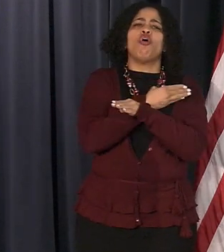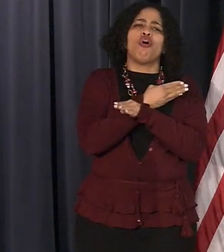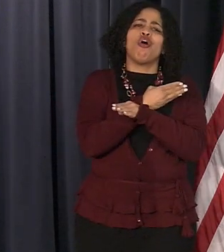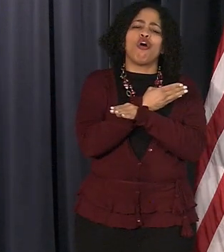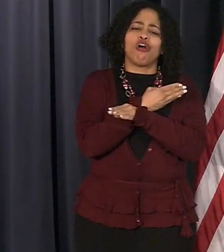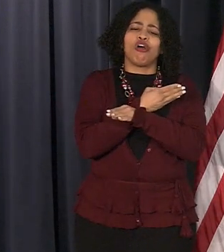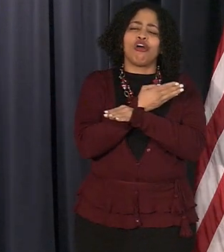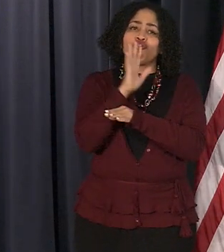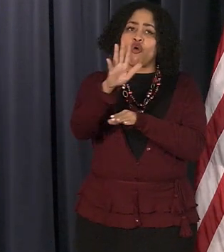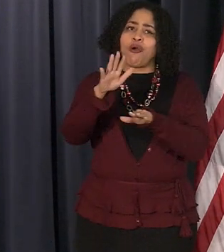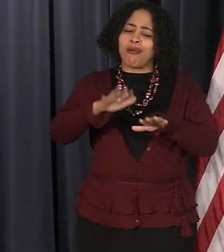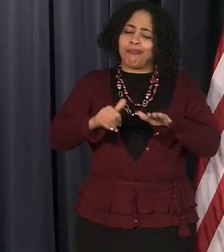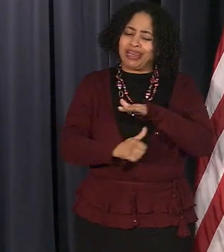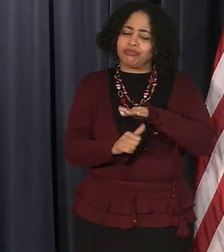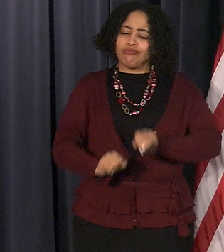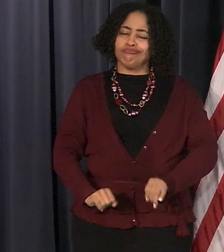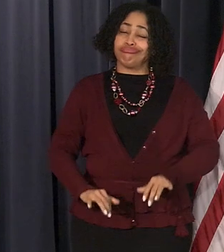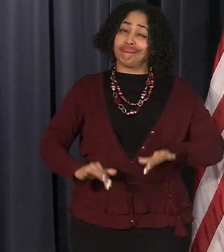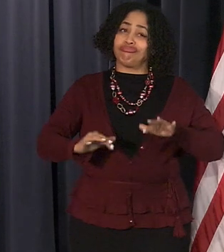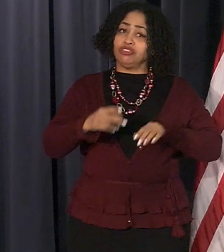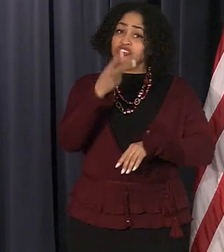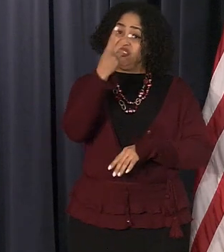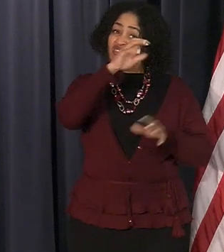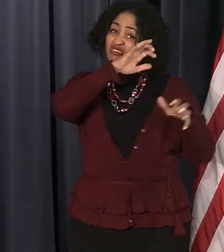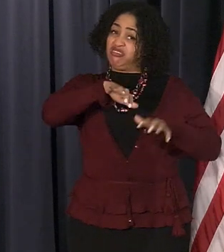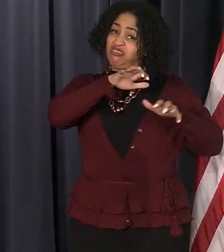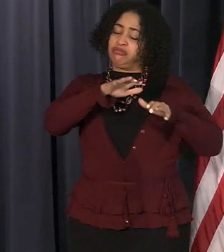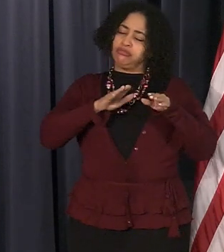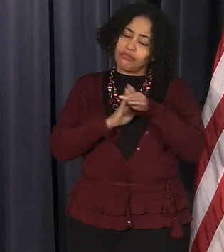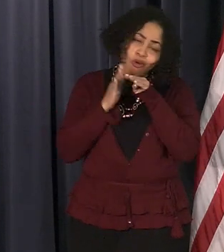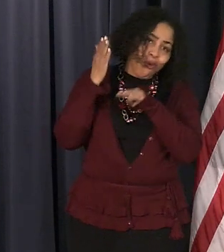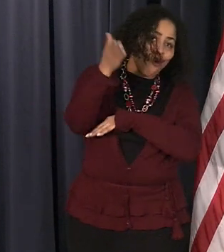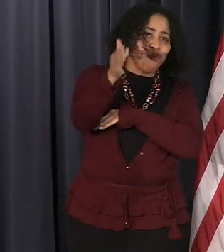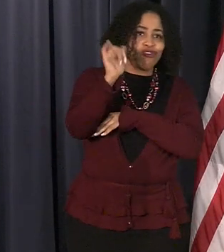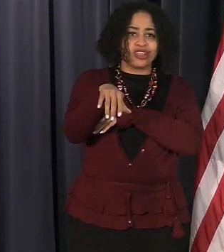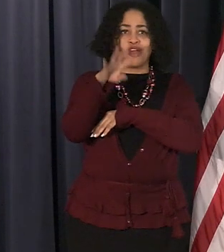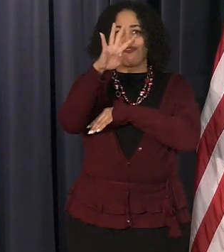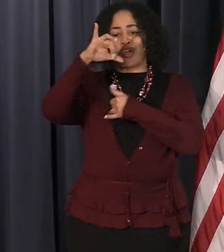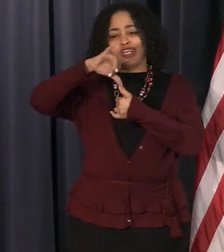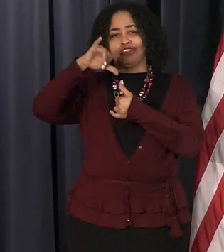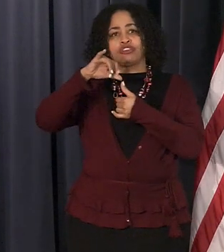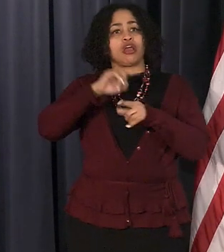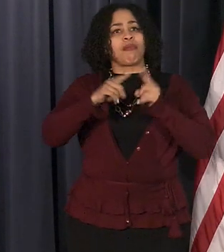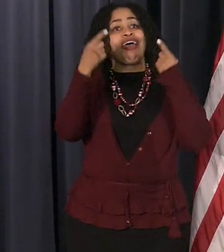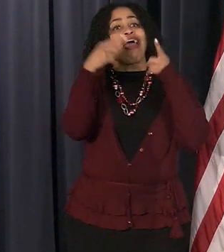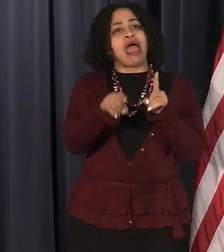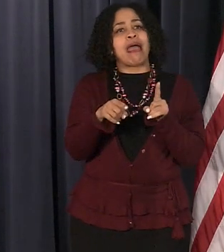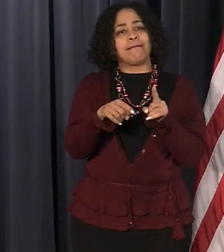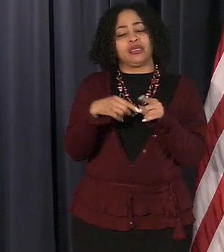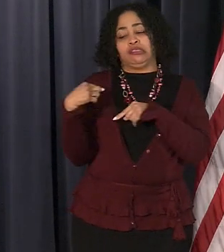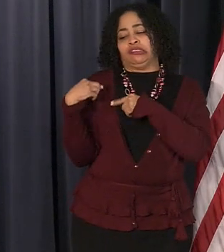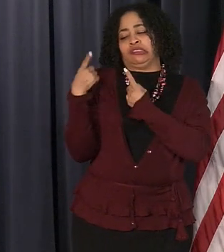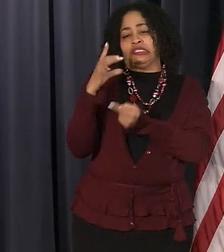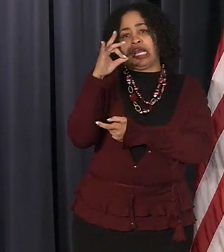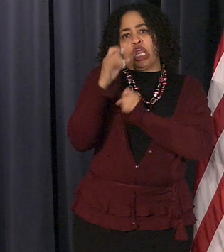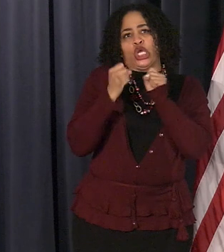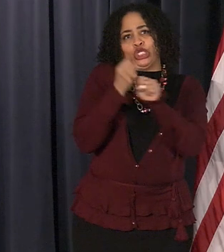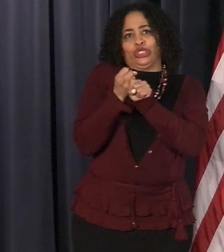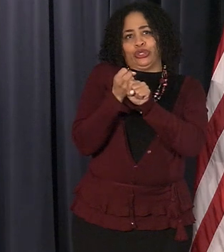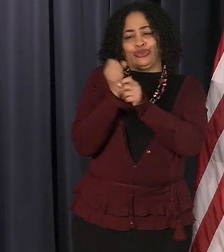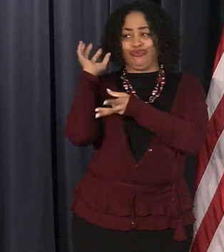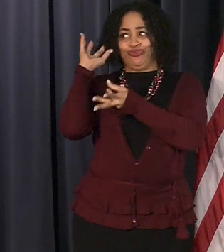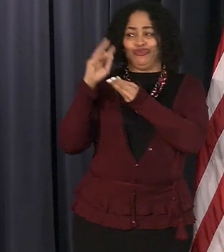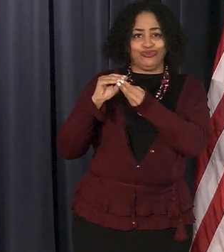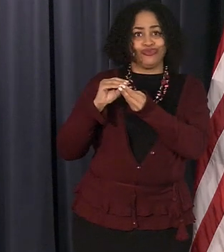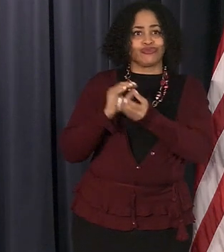two storms have exceeded that four inch level but they've occurred in the last eight years and we want